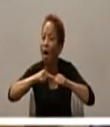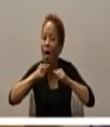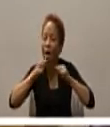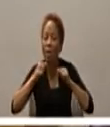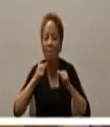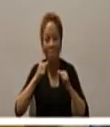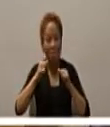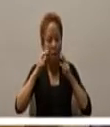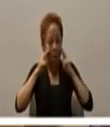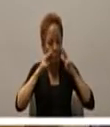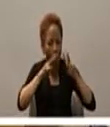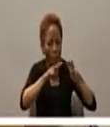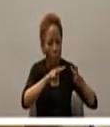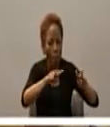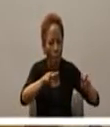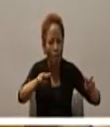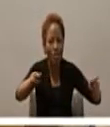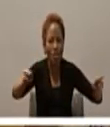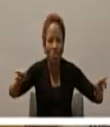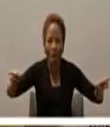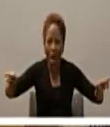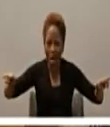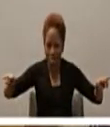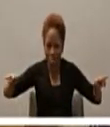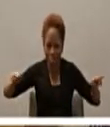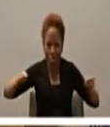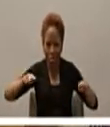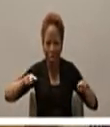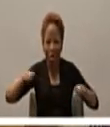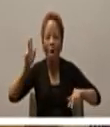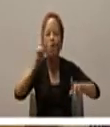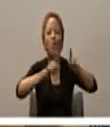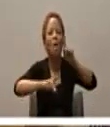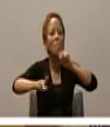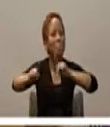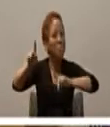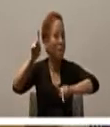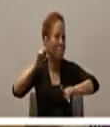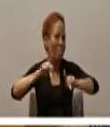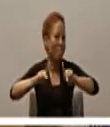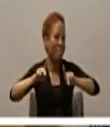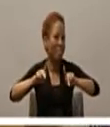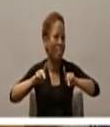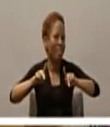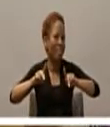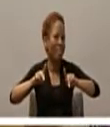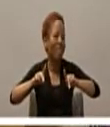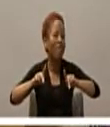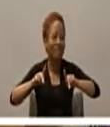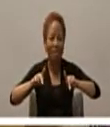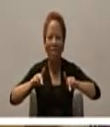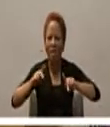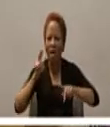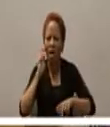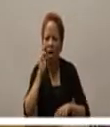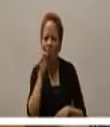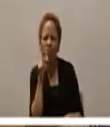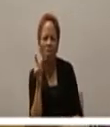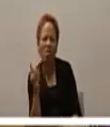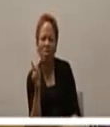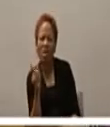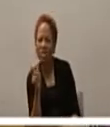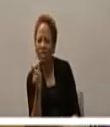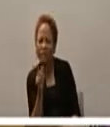but also looking around and and just recognizing recognizing